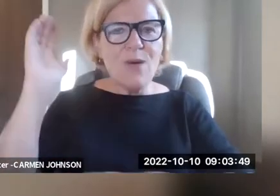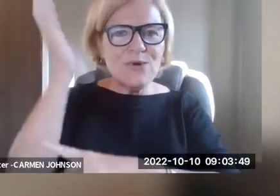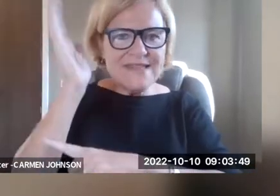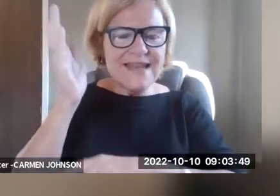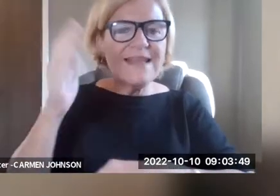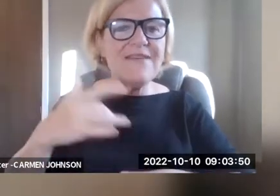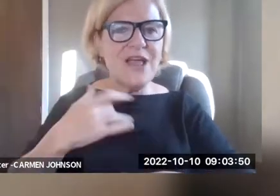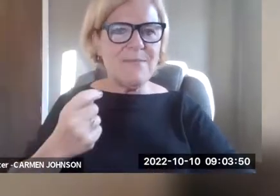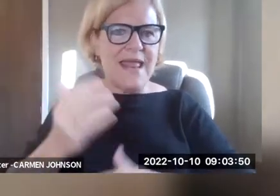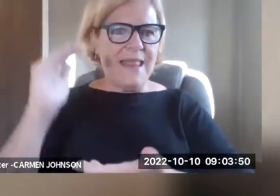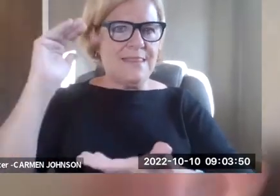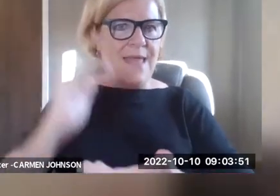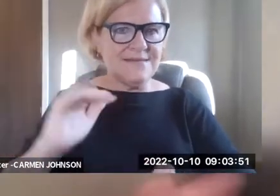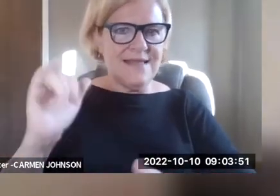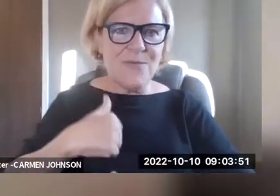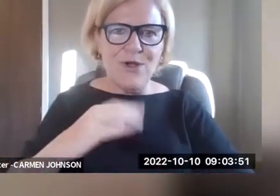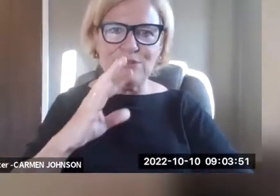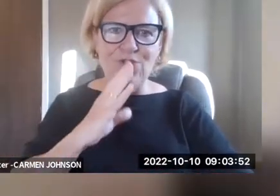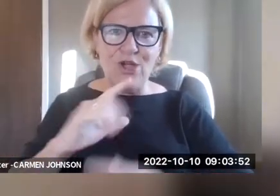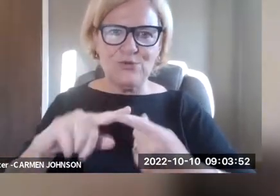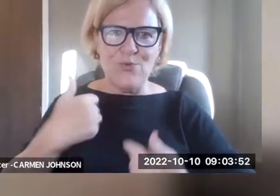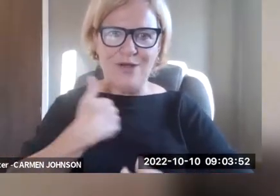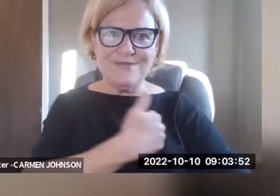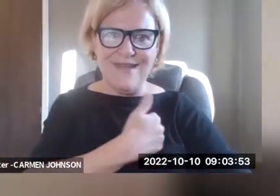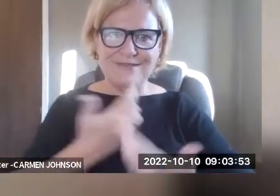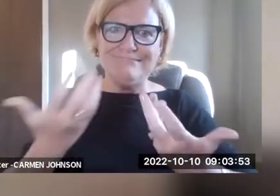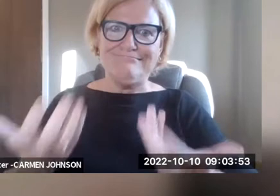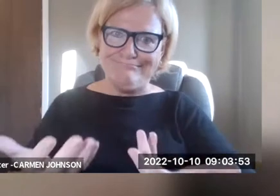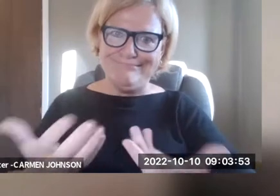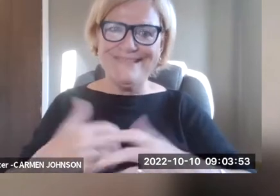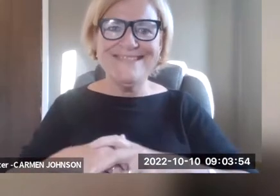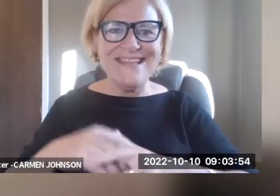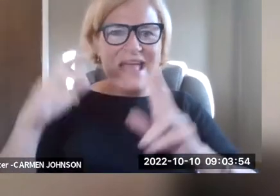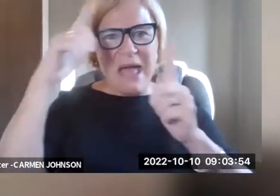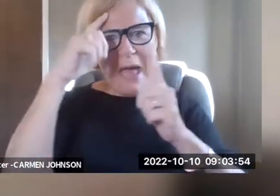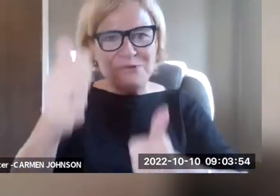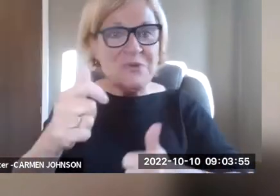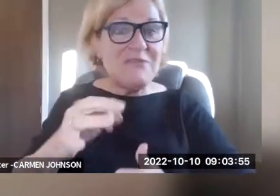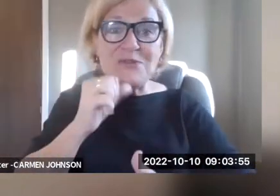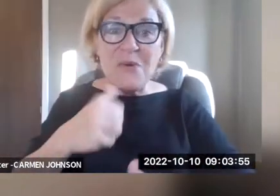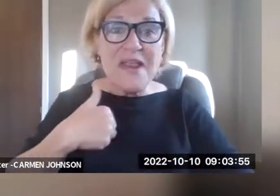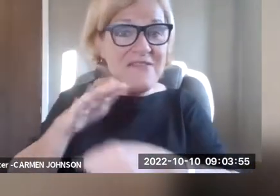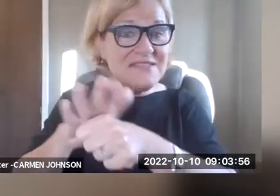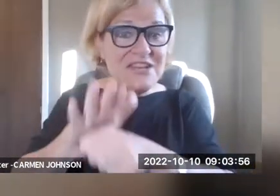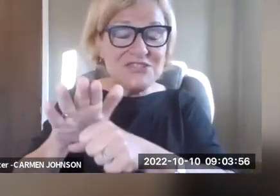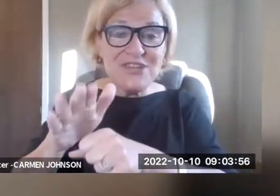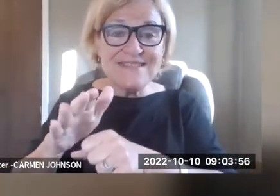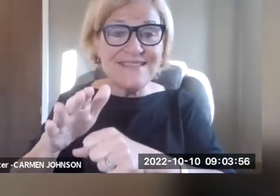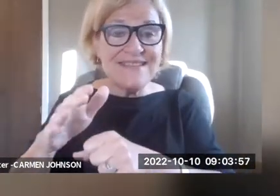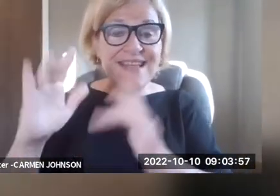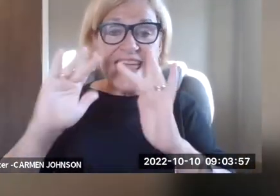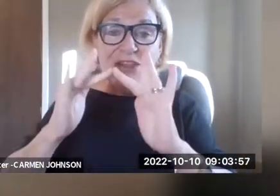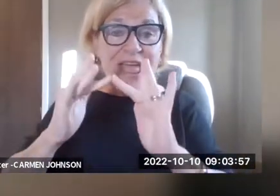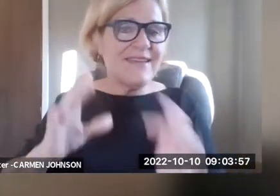turning on your video capability, it would help us who are presenting feel a little bit less like we're talking